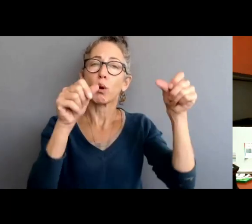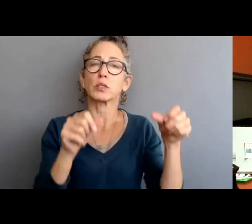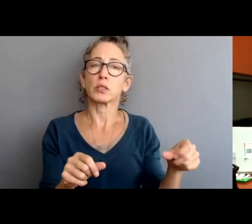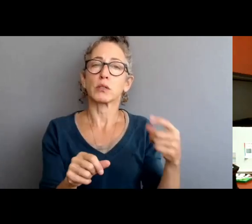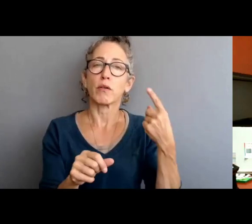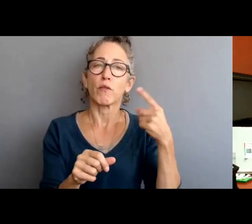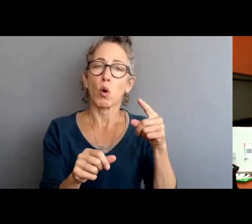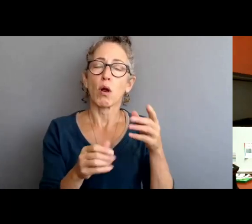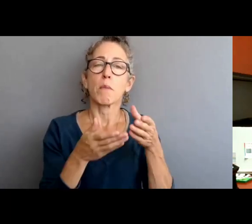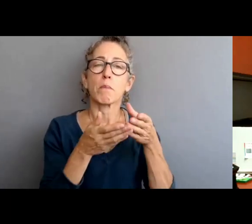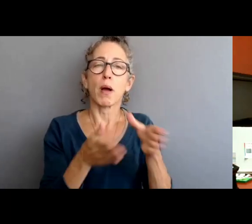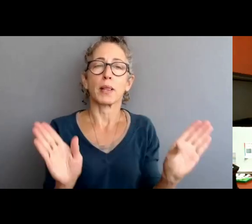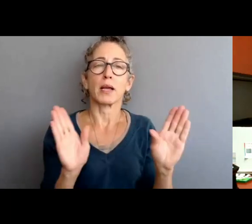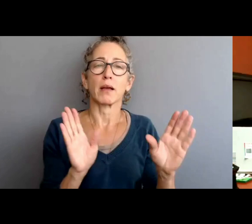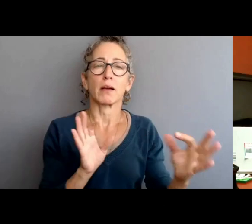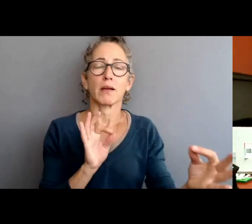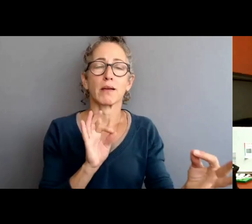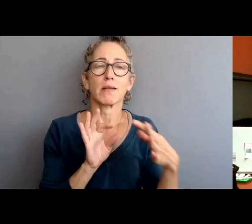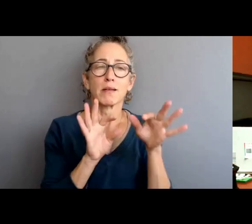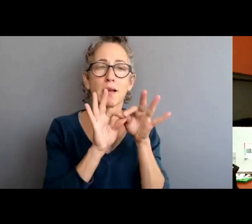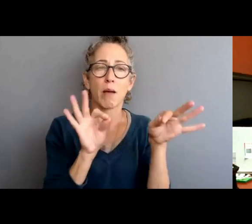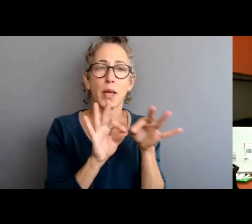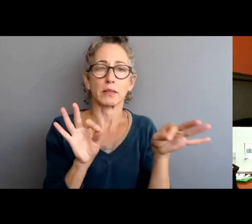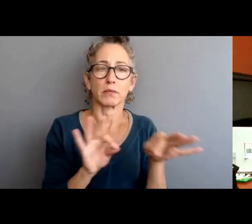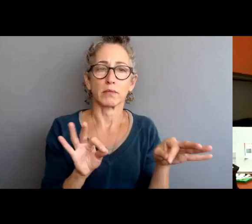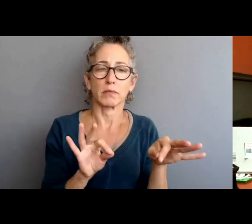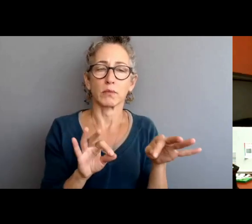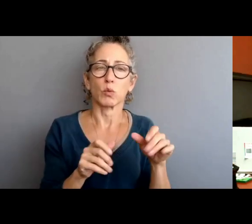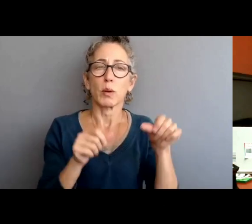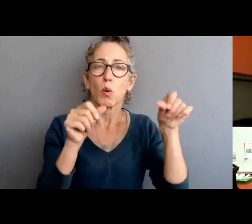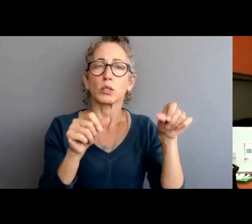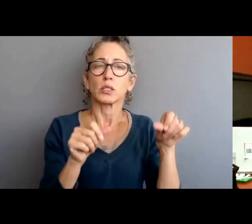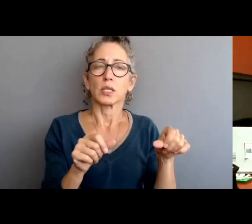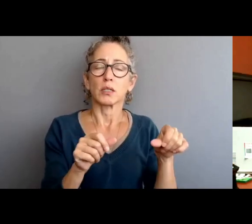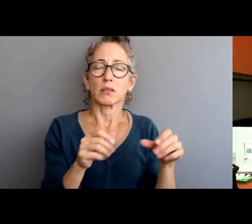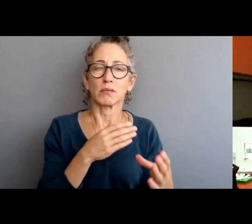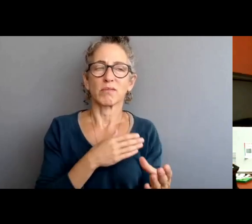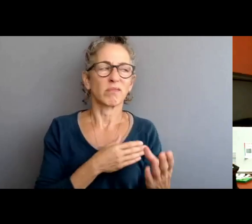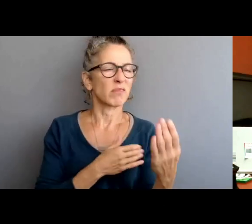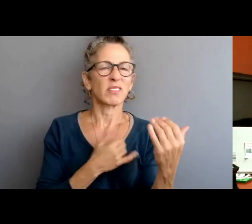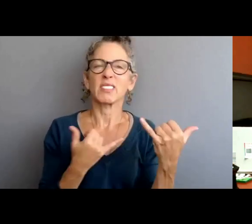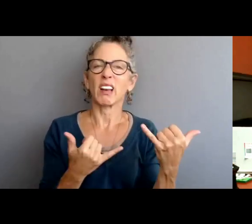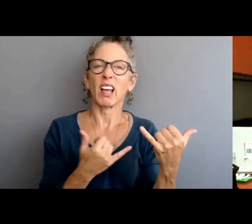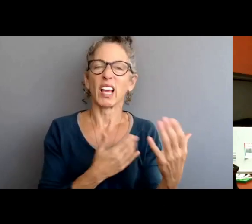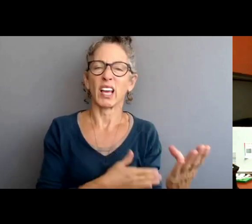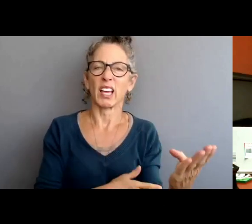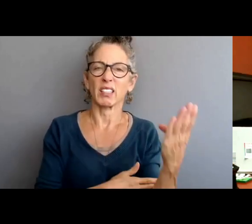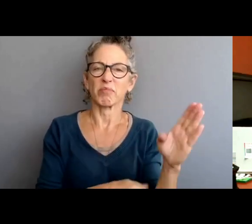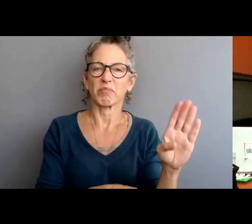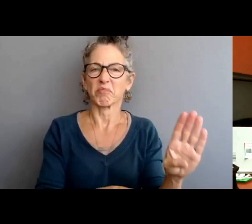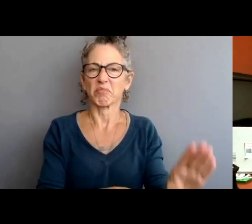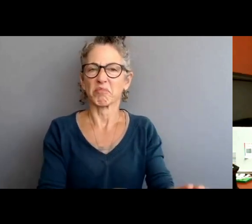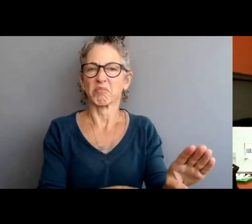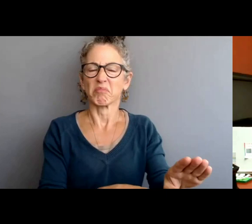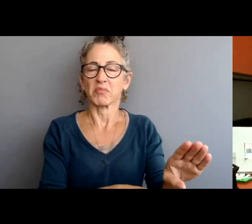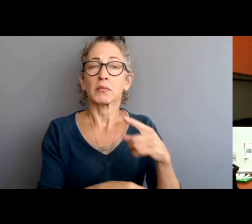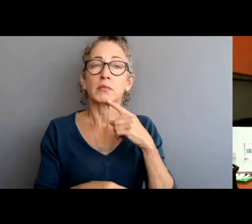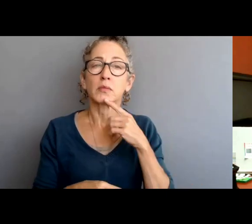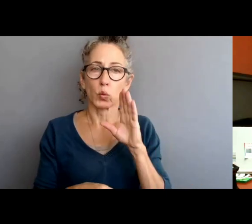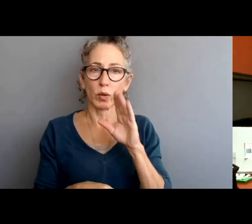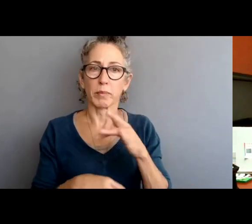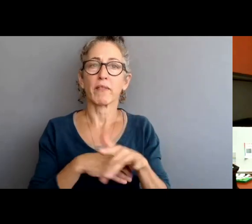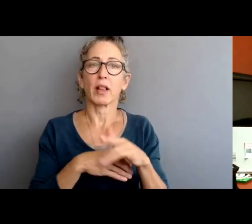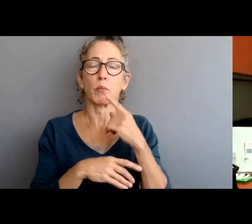on our website earlier today. These policies will be open for comment for a 30-day